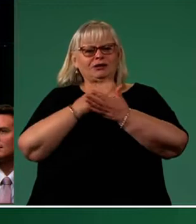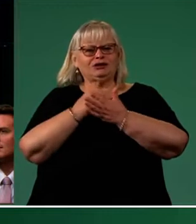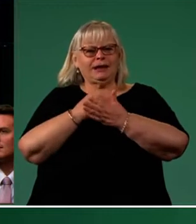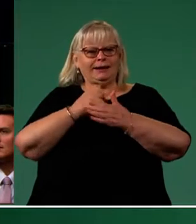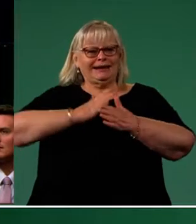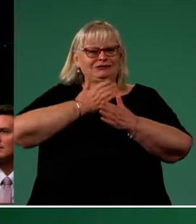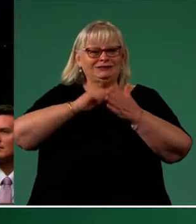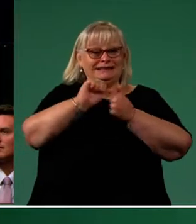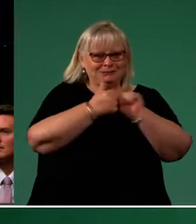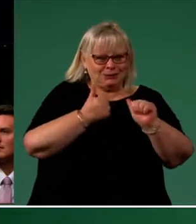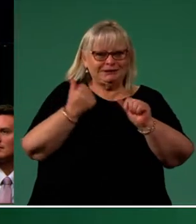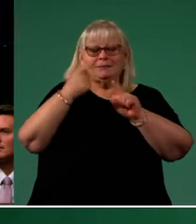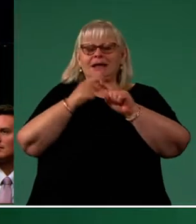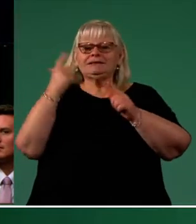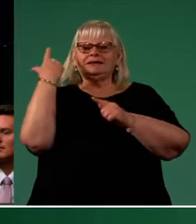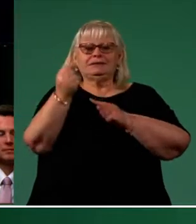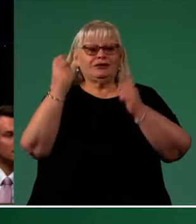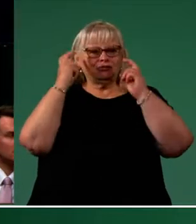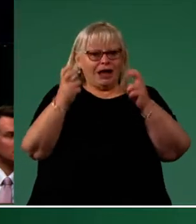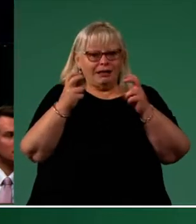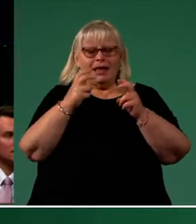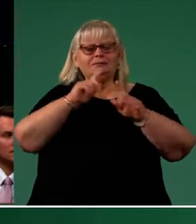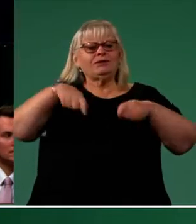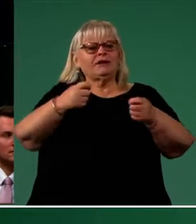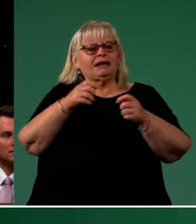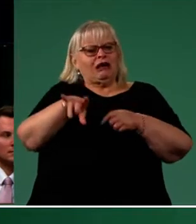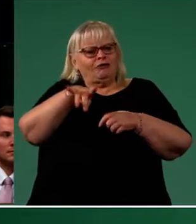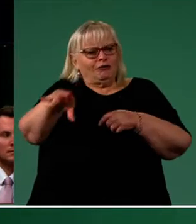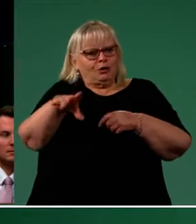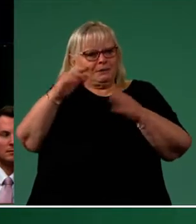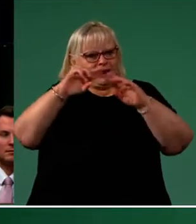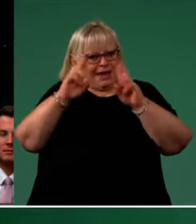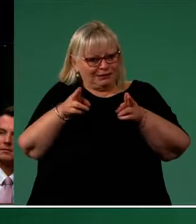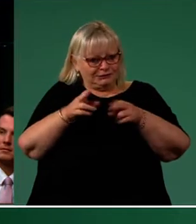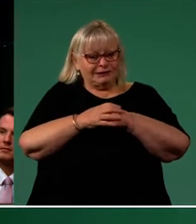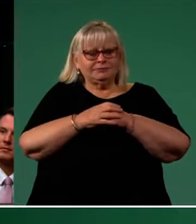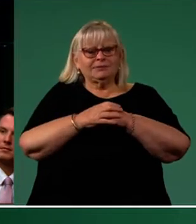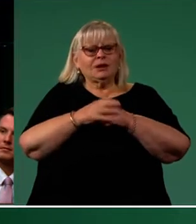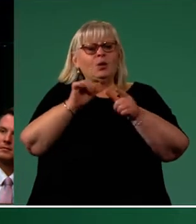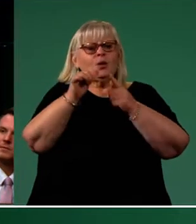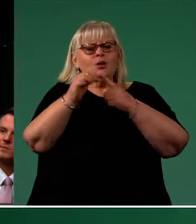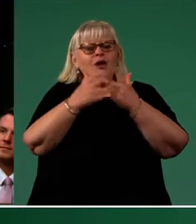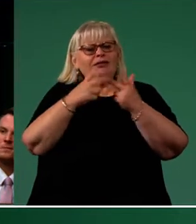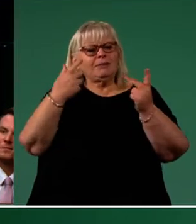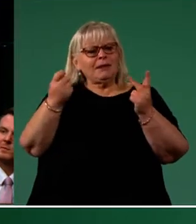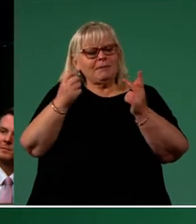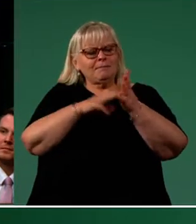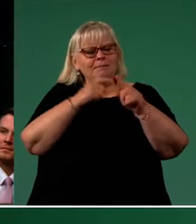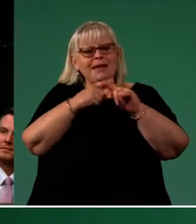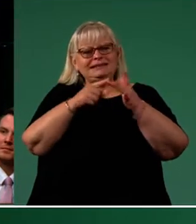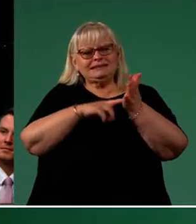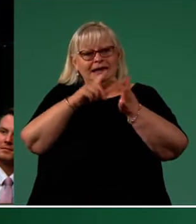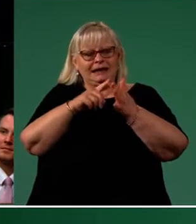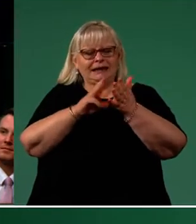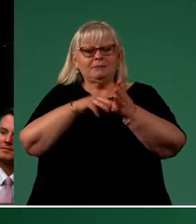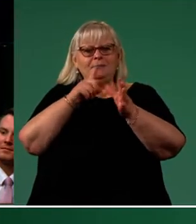rail and the delivery of affordable housing. I also pay tribute to former member Maxine McHugh who paved the way for Labor to